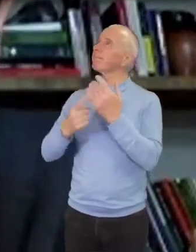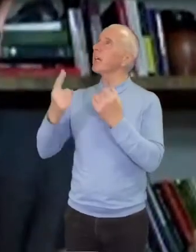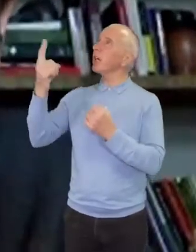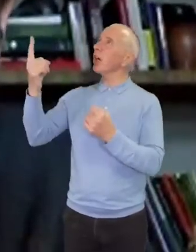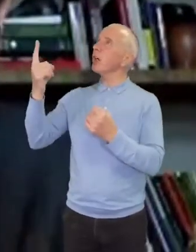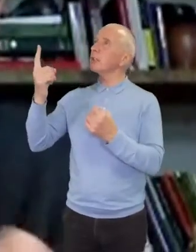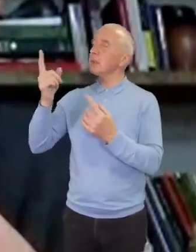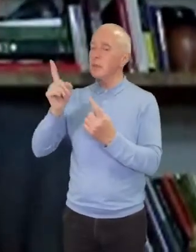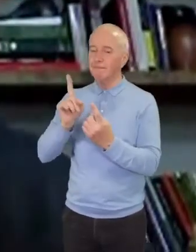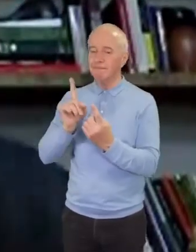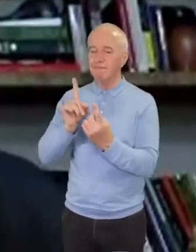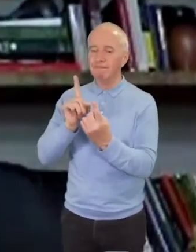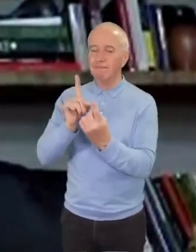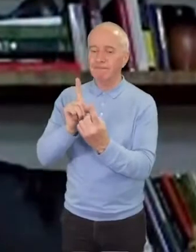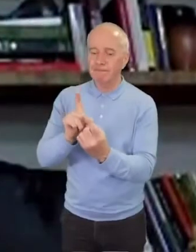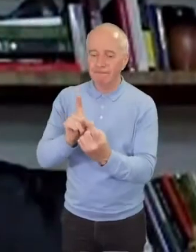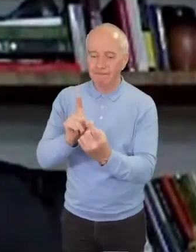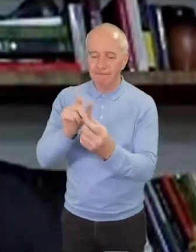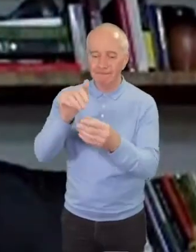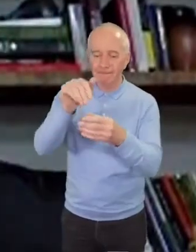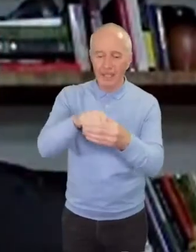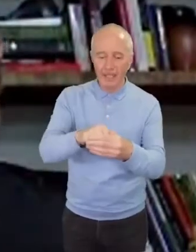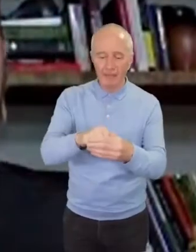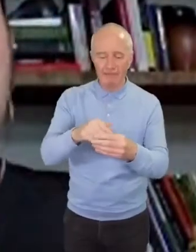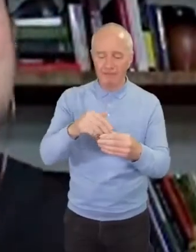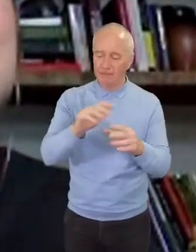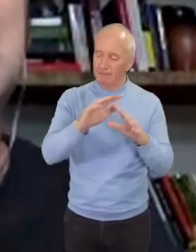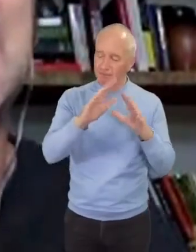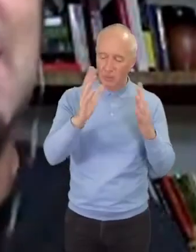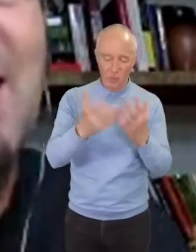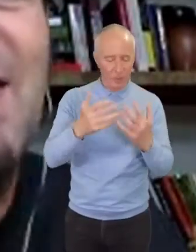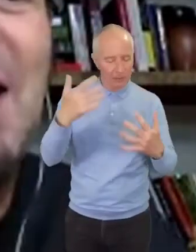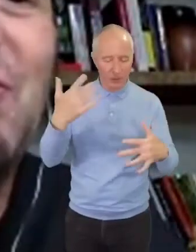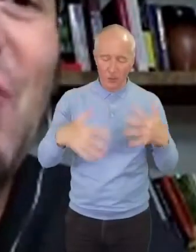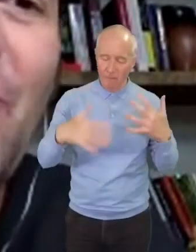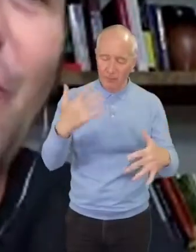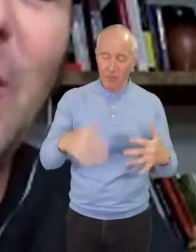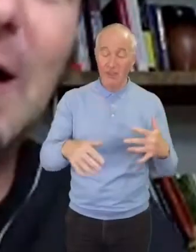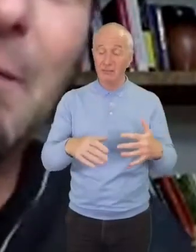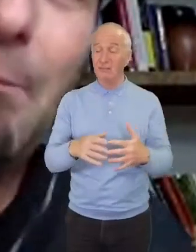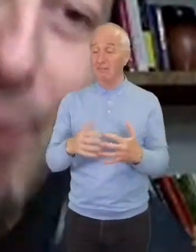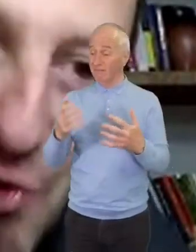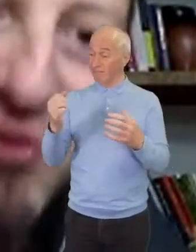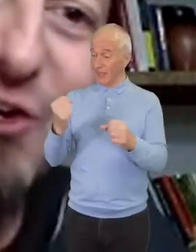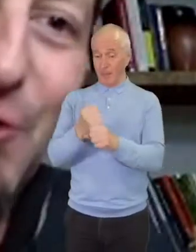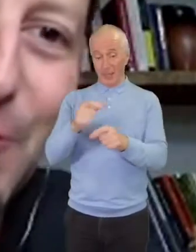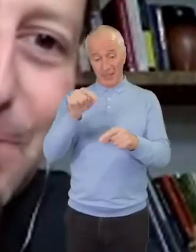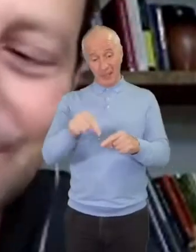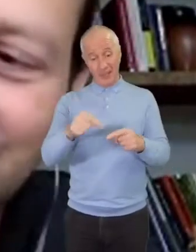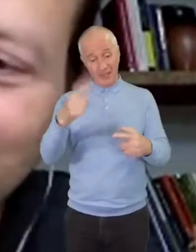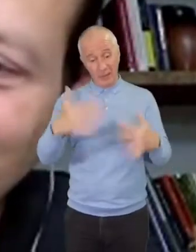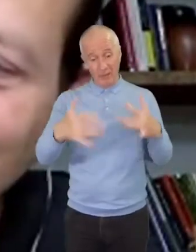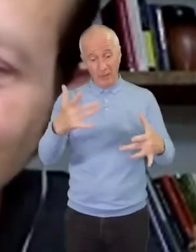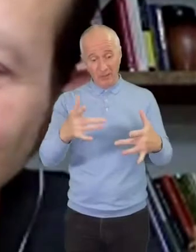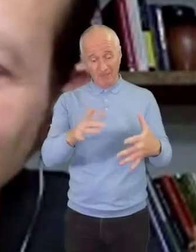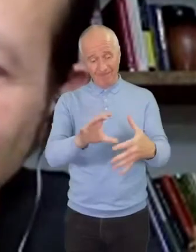to the suffering of the world and making that suffering personal.